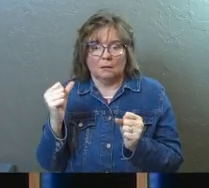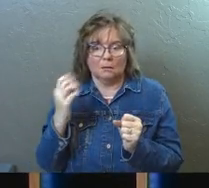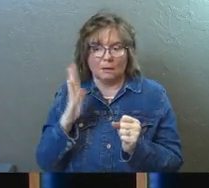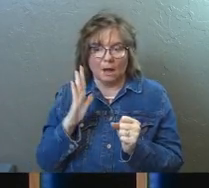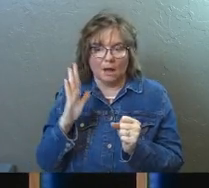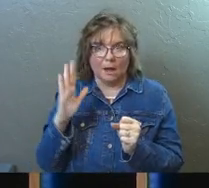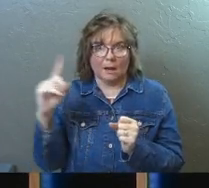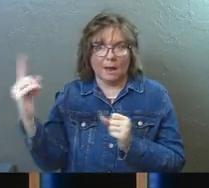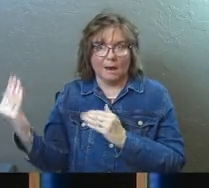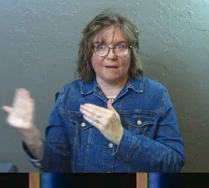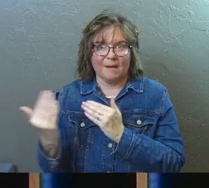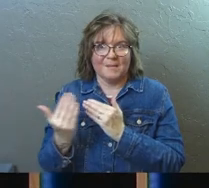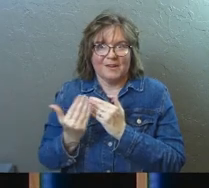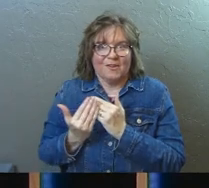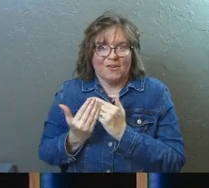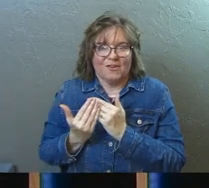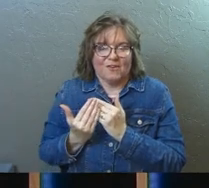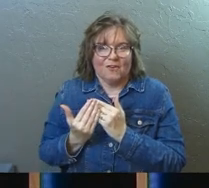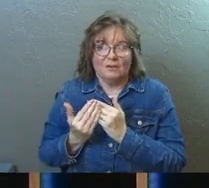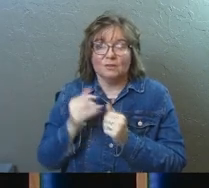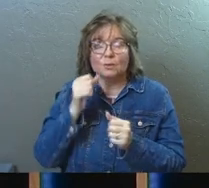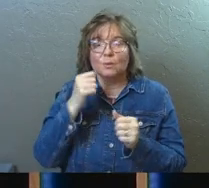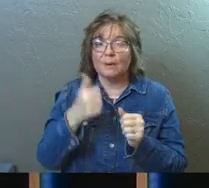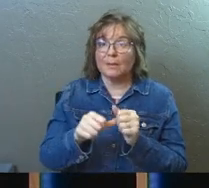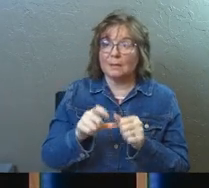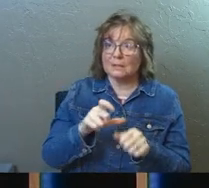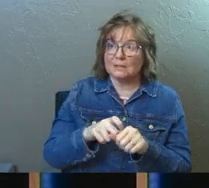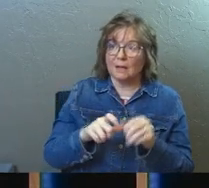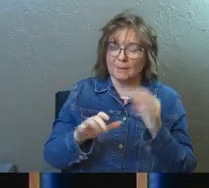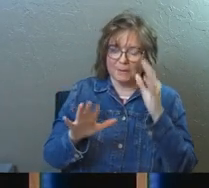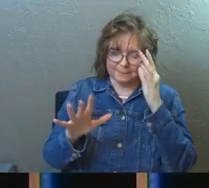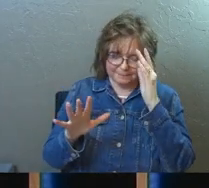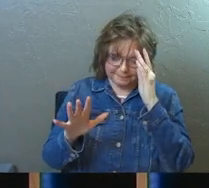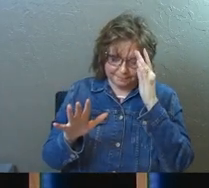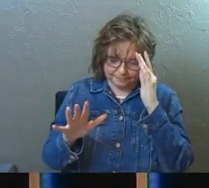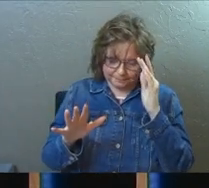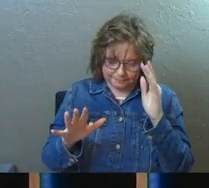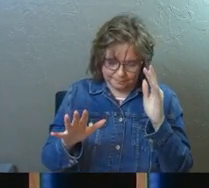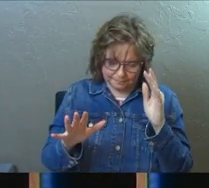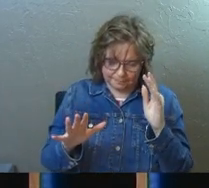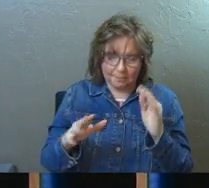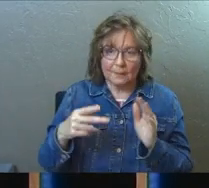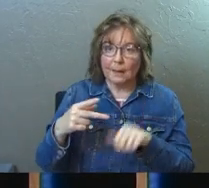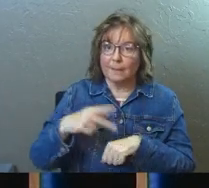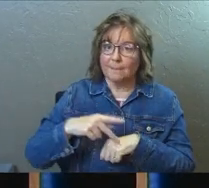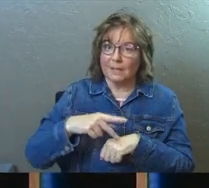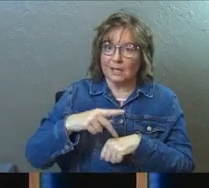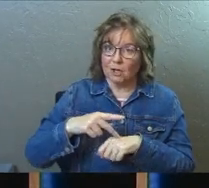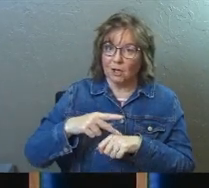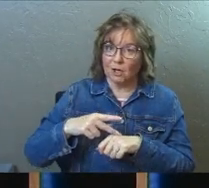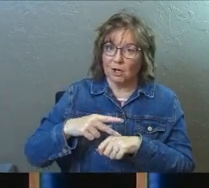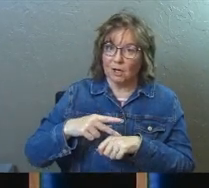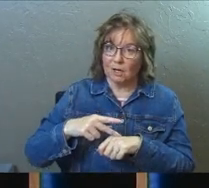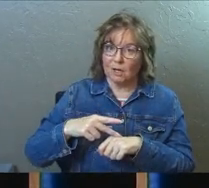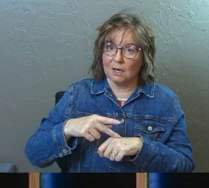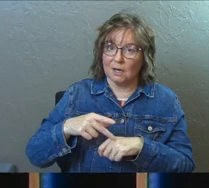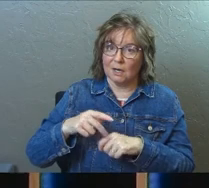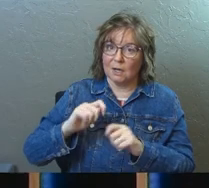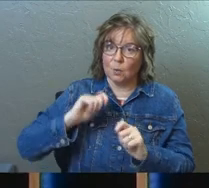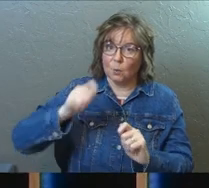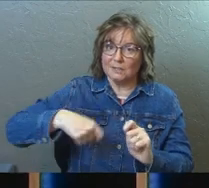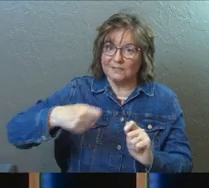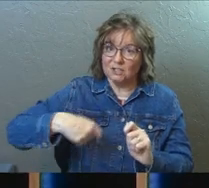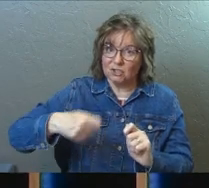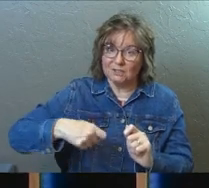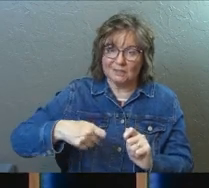God had come near. You remember the time that Peter was fishing and he